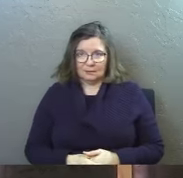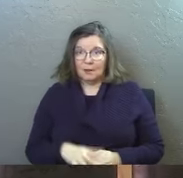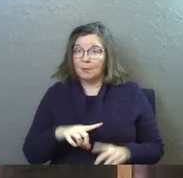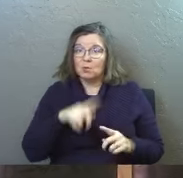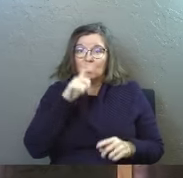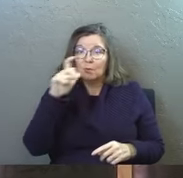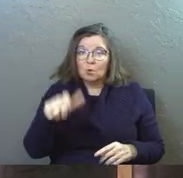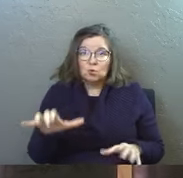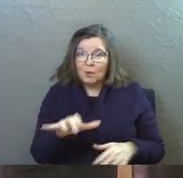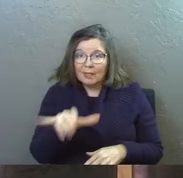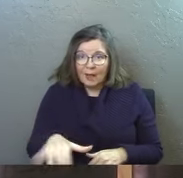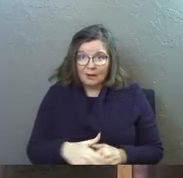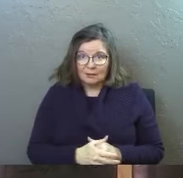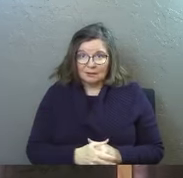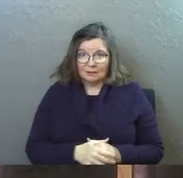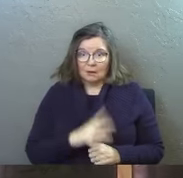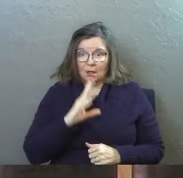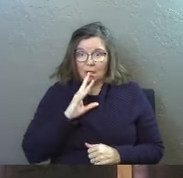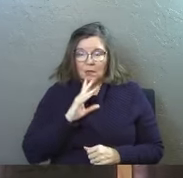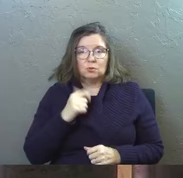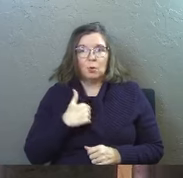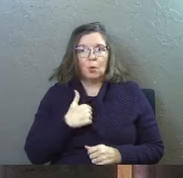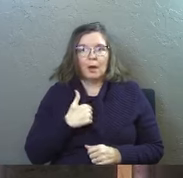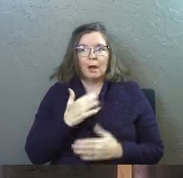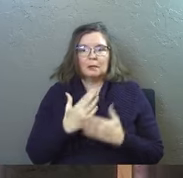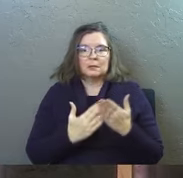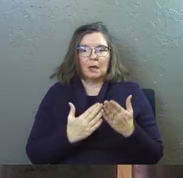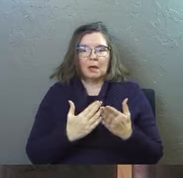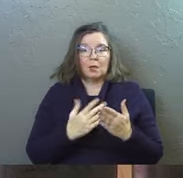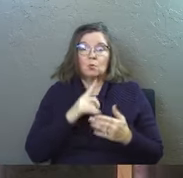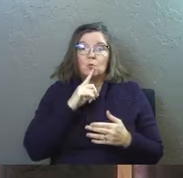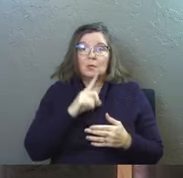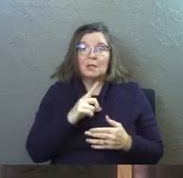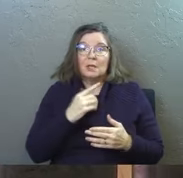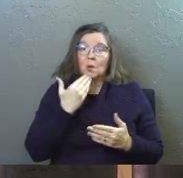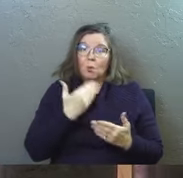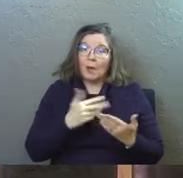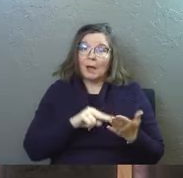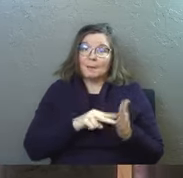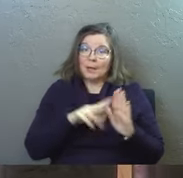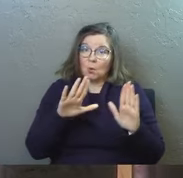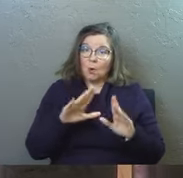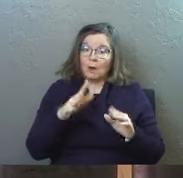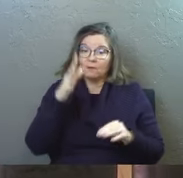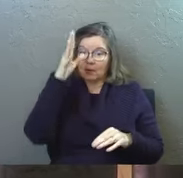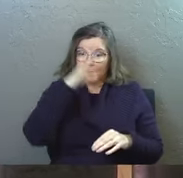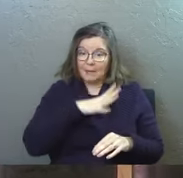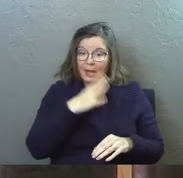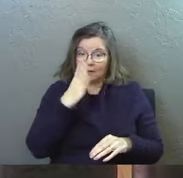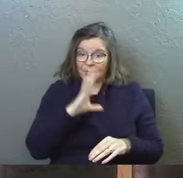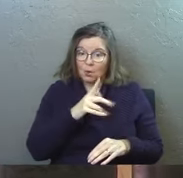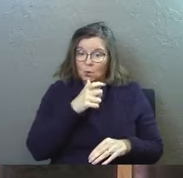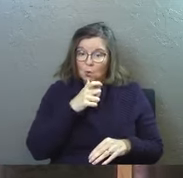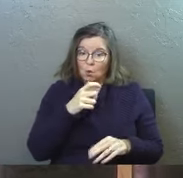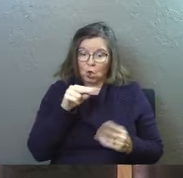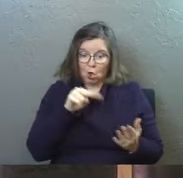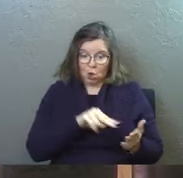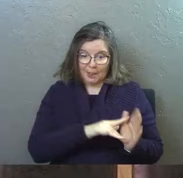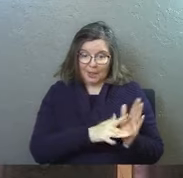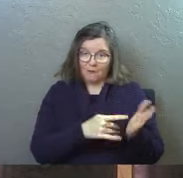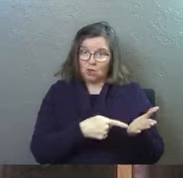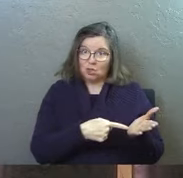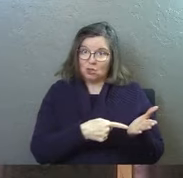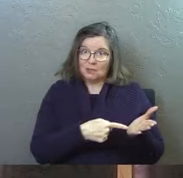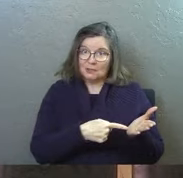but you're not supposed to do that so I had some really well meaning wonderful man of God who looked at that